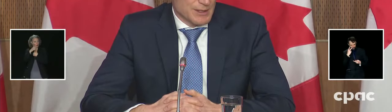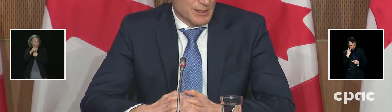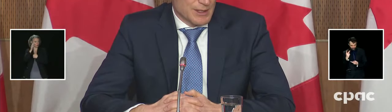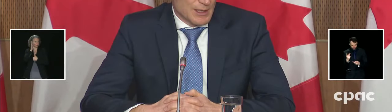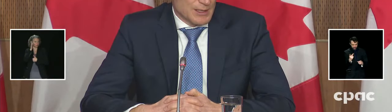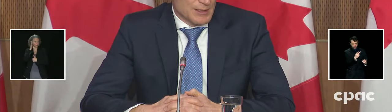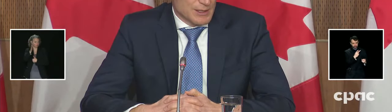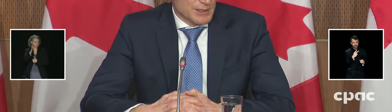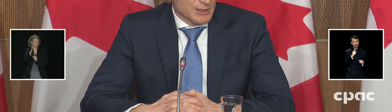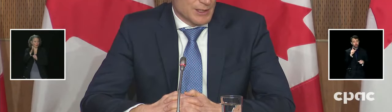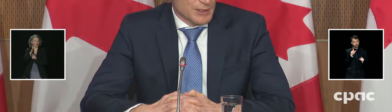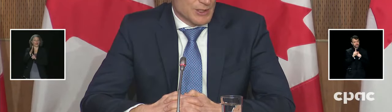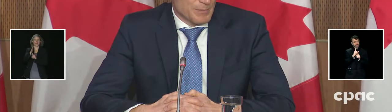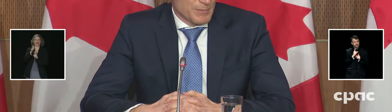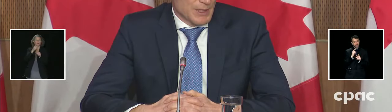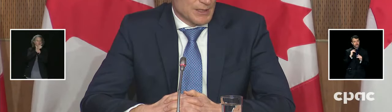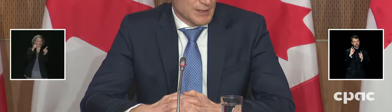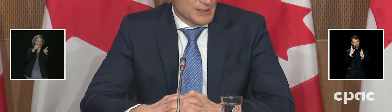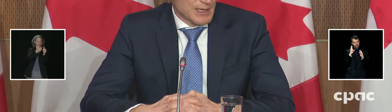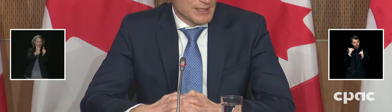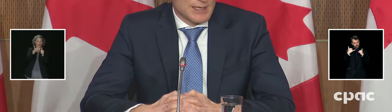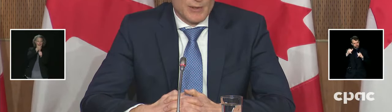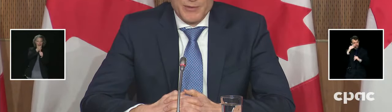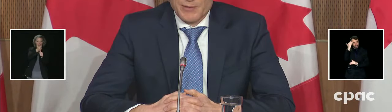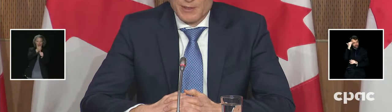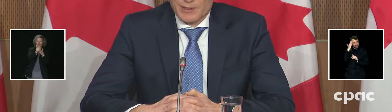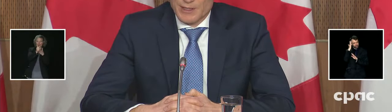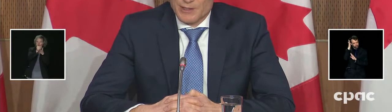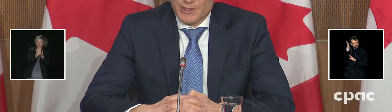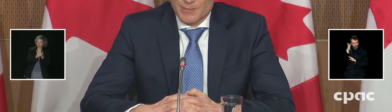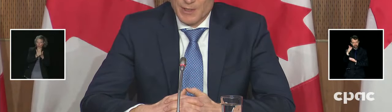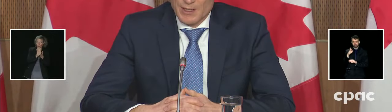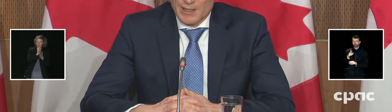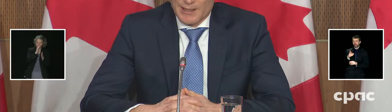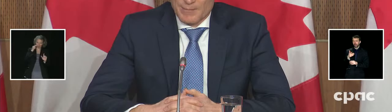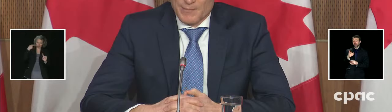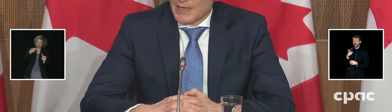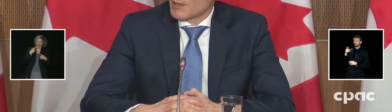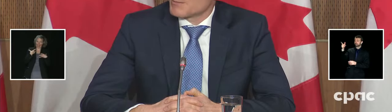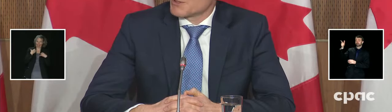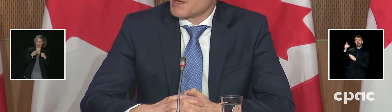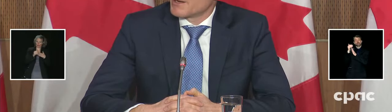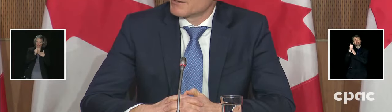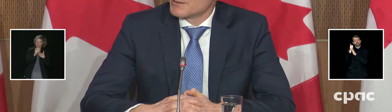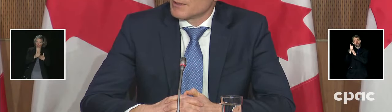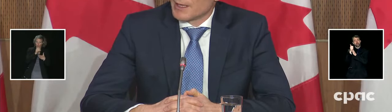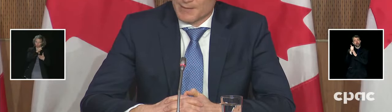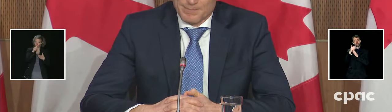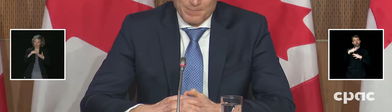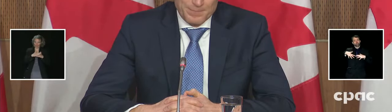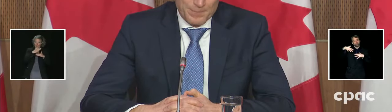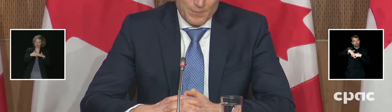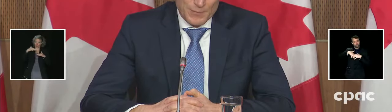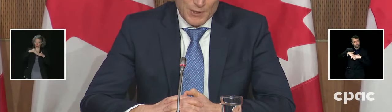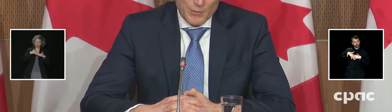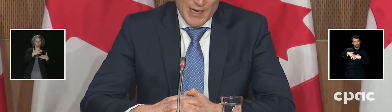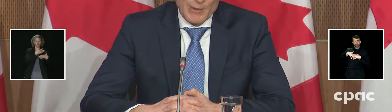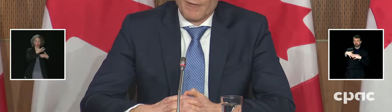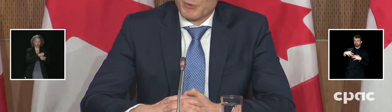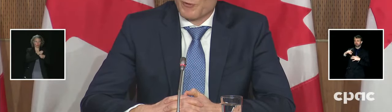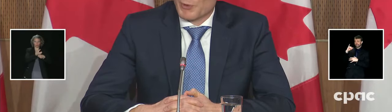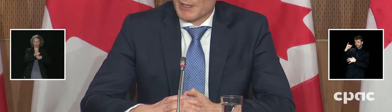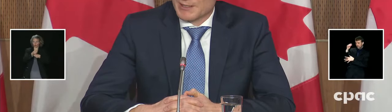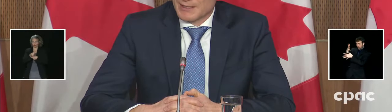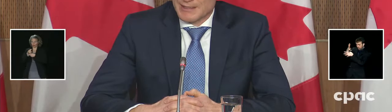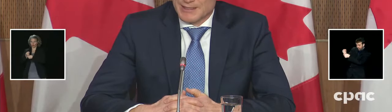trust Indigenous leadership, and in this case, health leadership, the outcomes are better. You know,